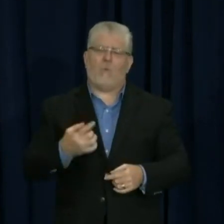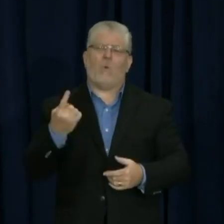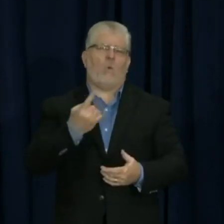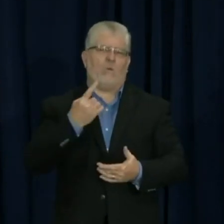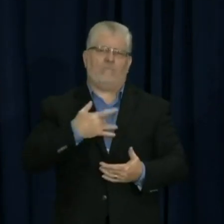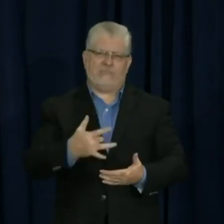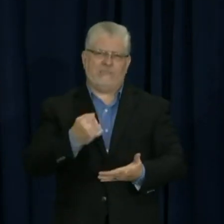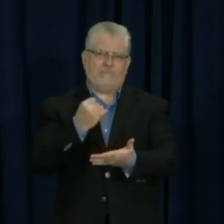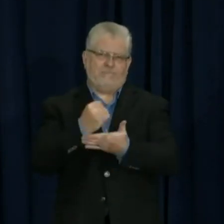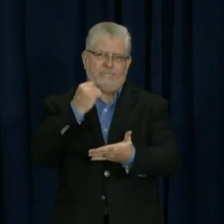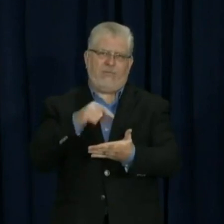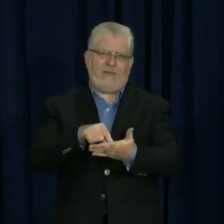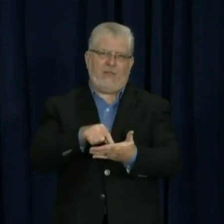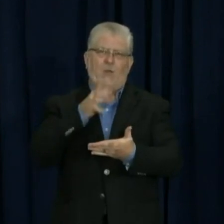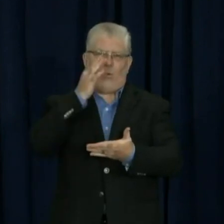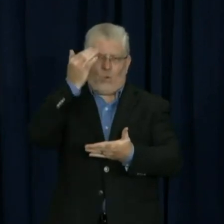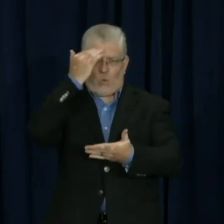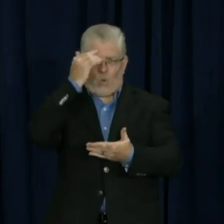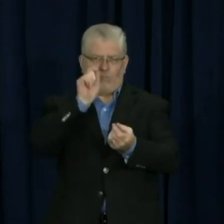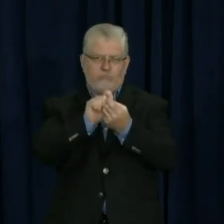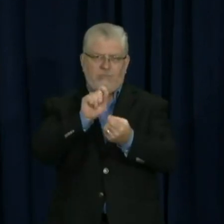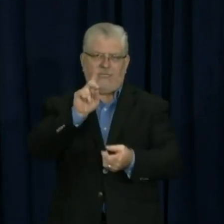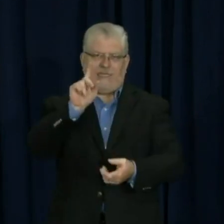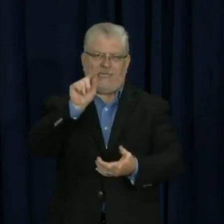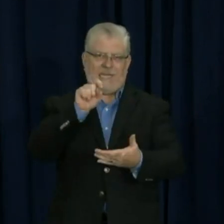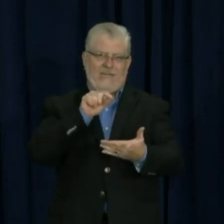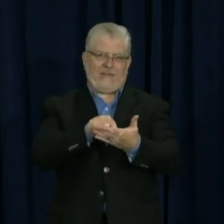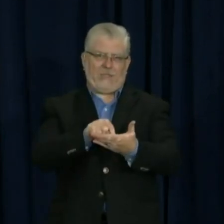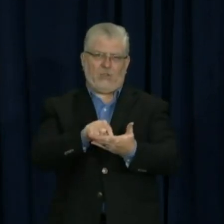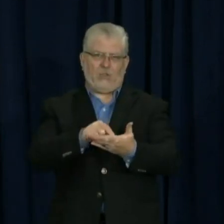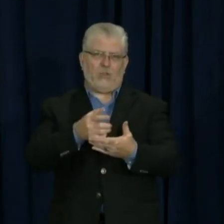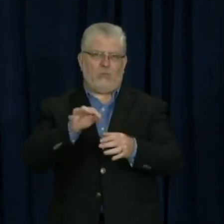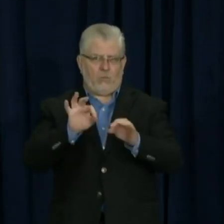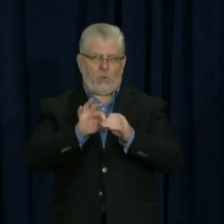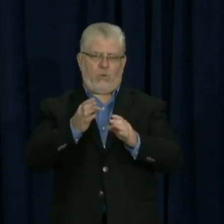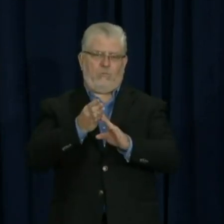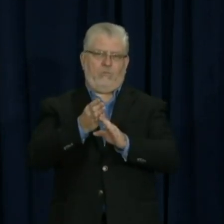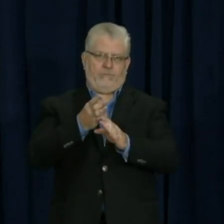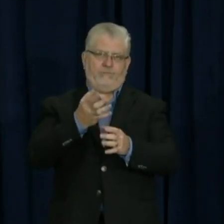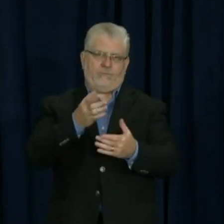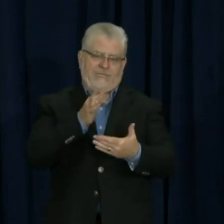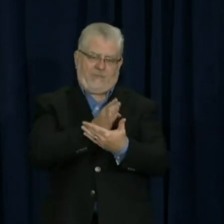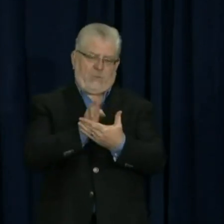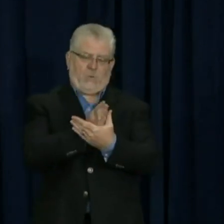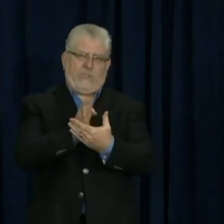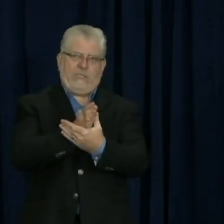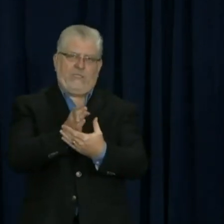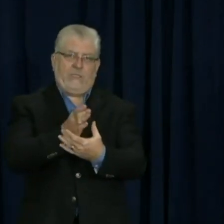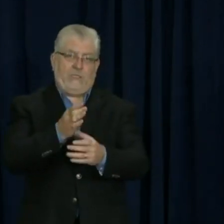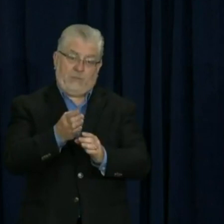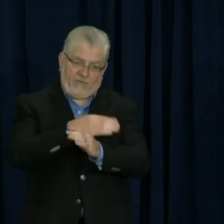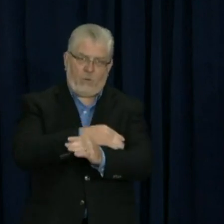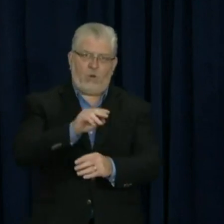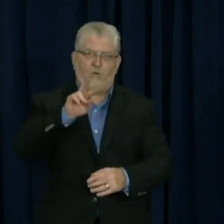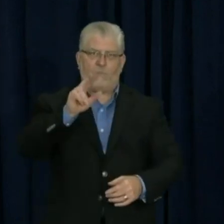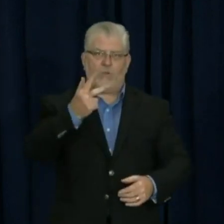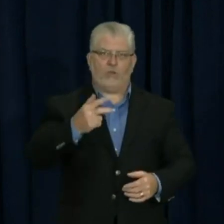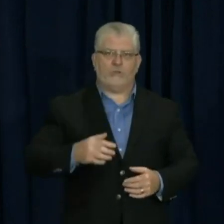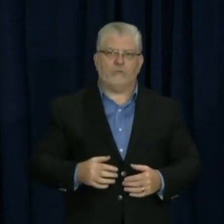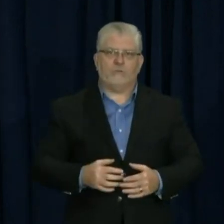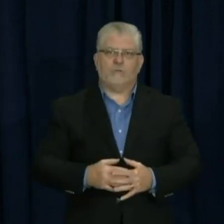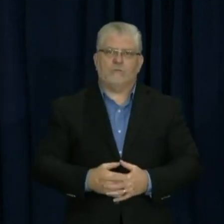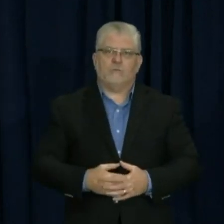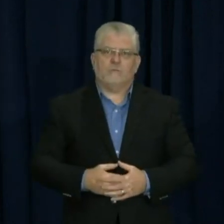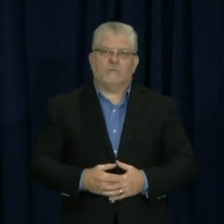it's not accurate. They're all stamped. So there is no mark on it. If it is one of those rare occasions, would it be counted? So